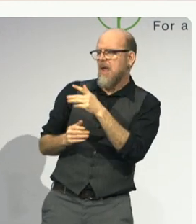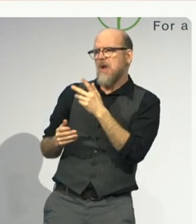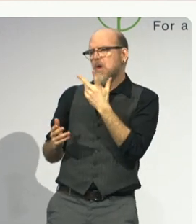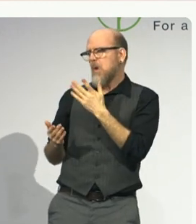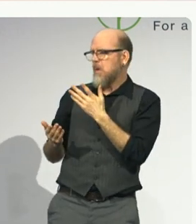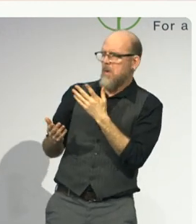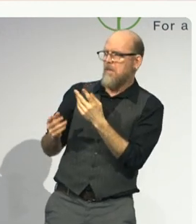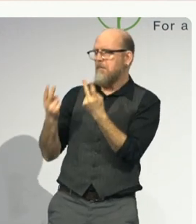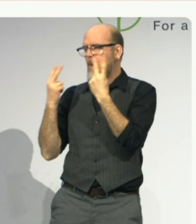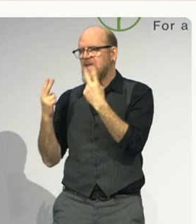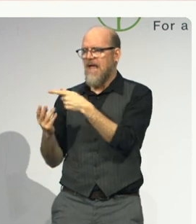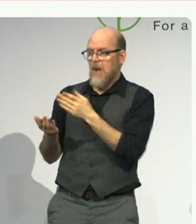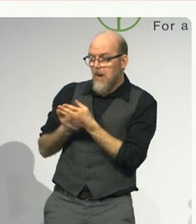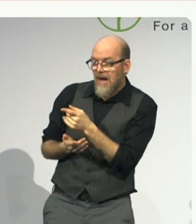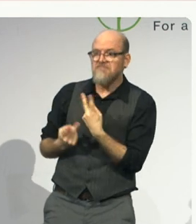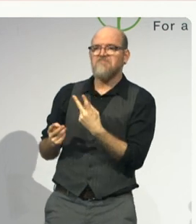doubts about them.